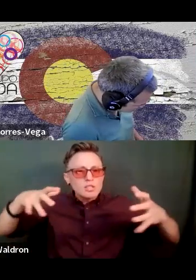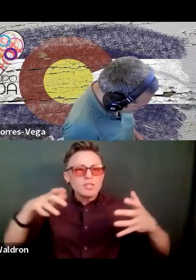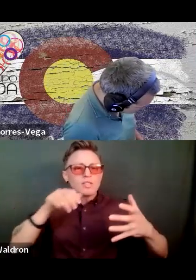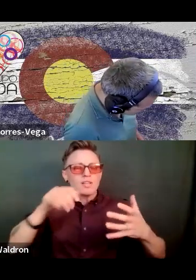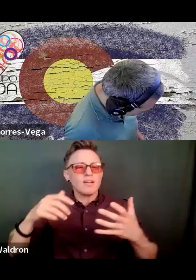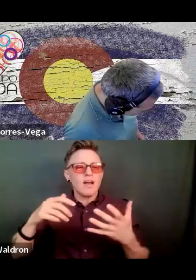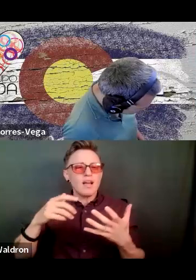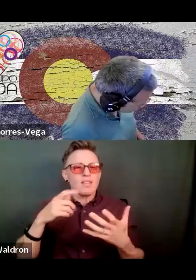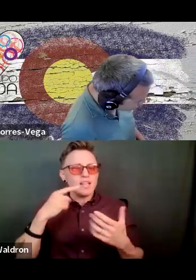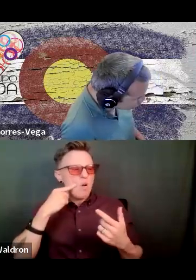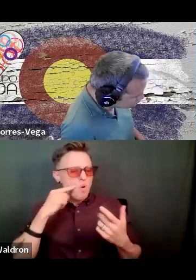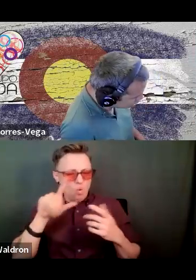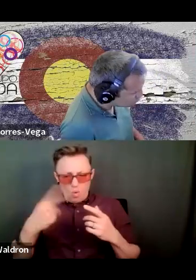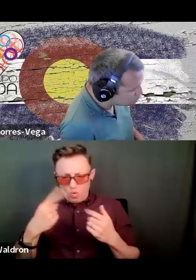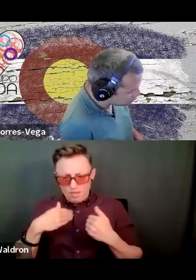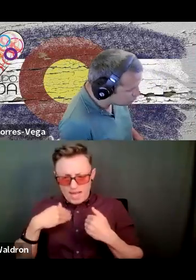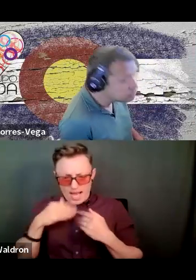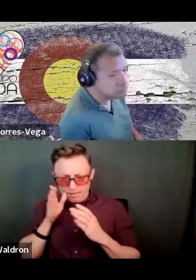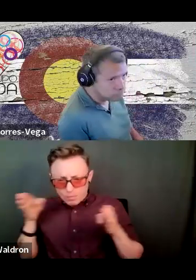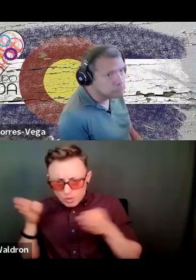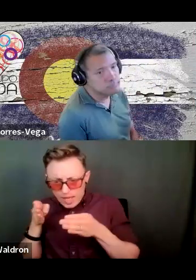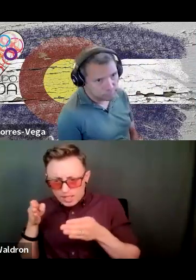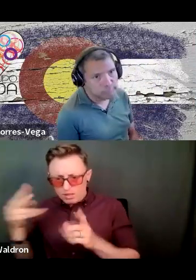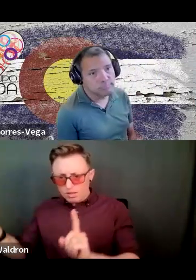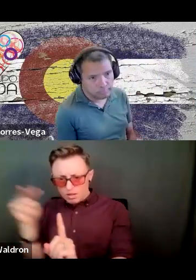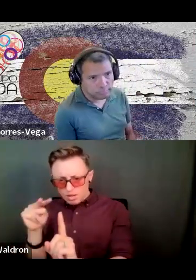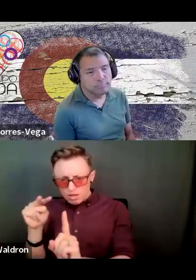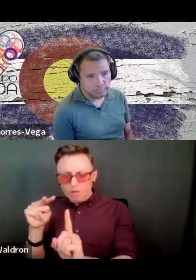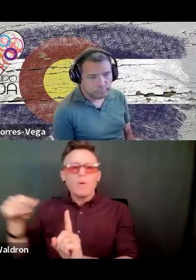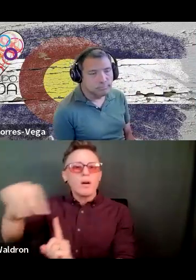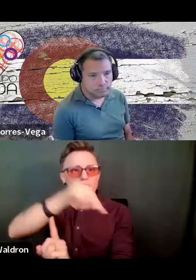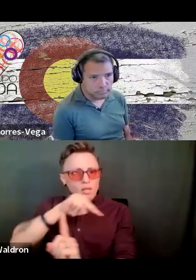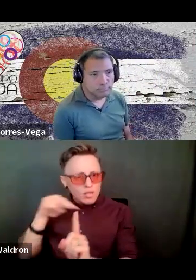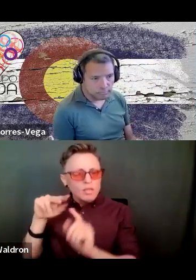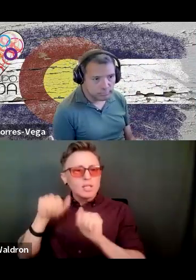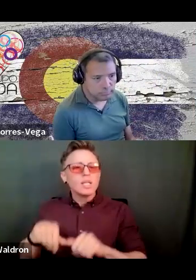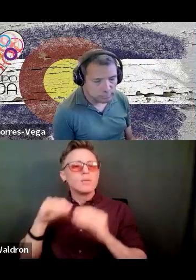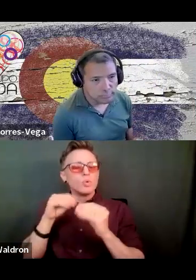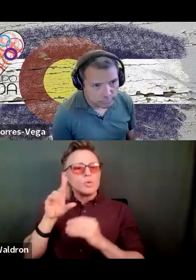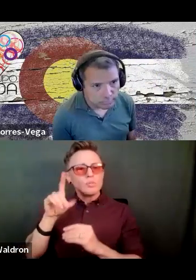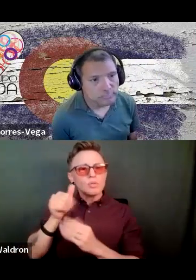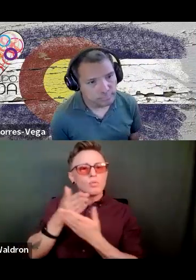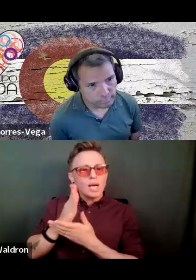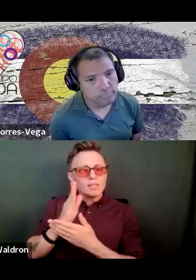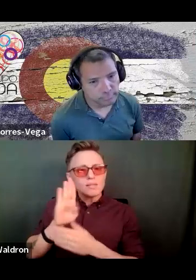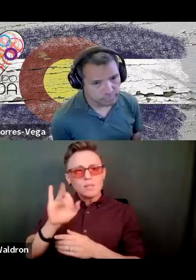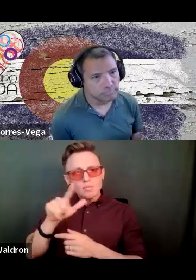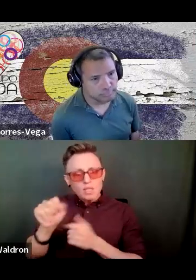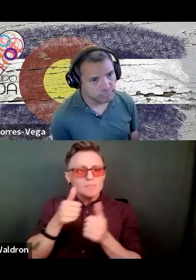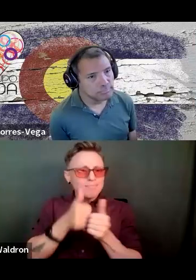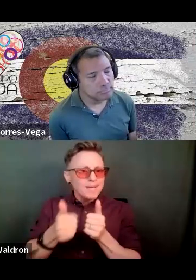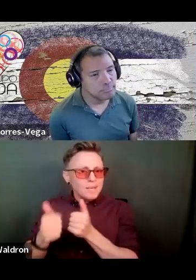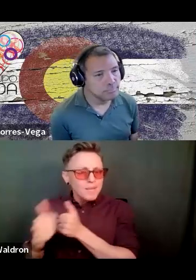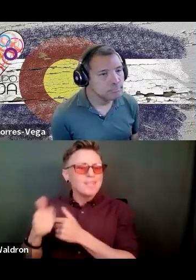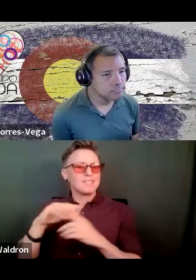disability we have, let alone the world that we live in, that's how we're able to pass more and more disability rights bill. That's how we're able to impact change.